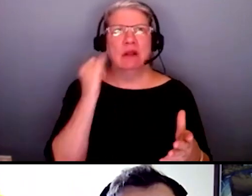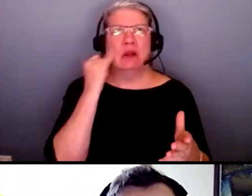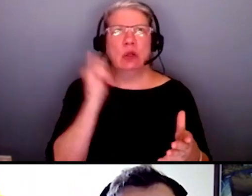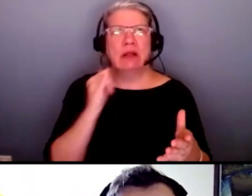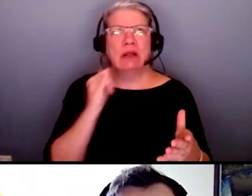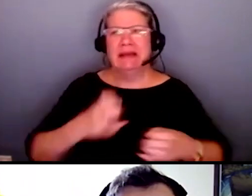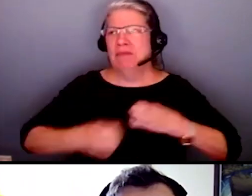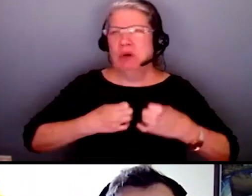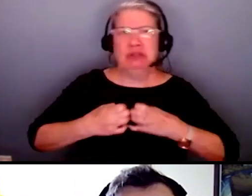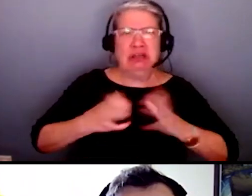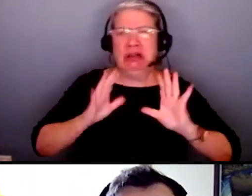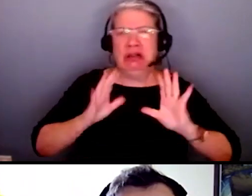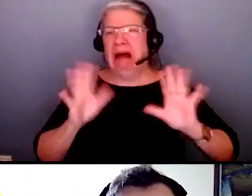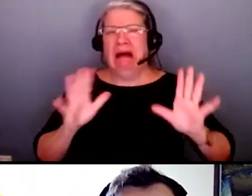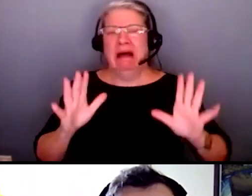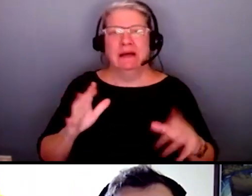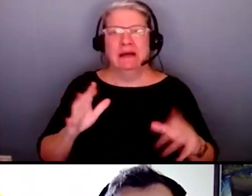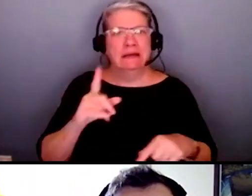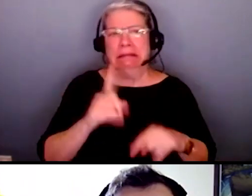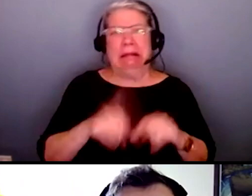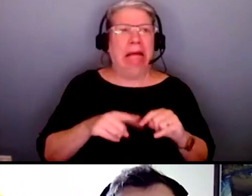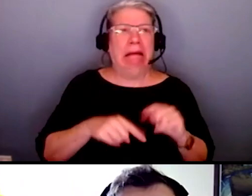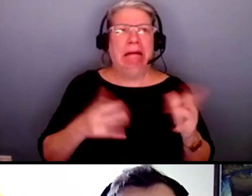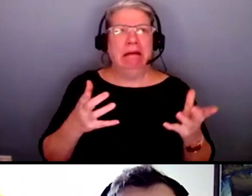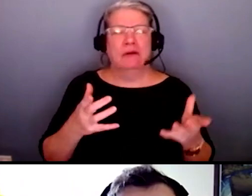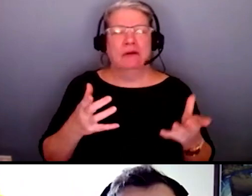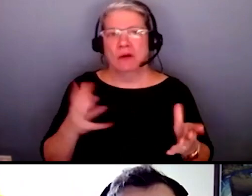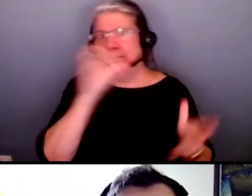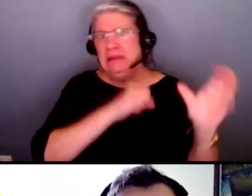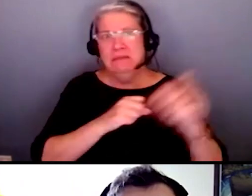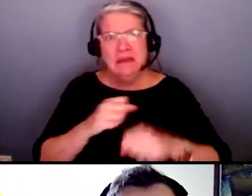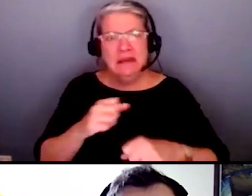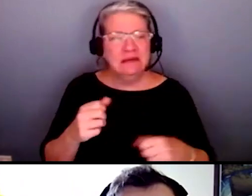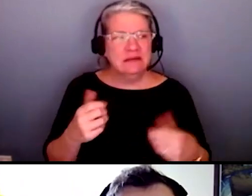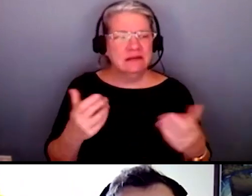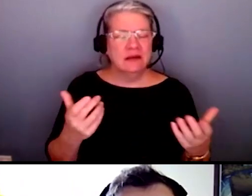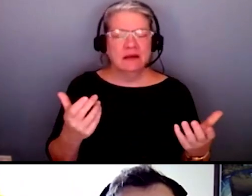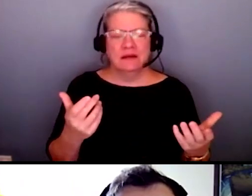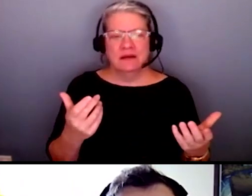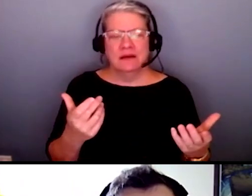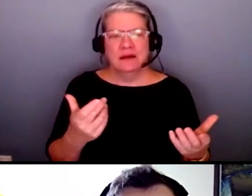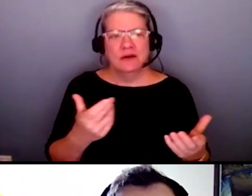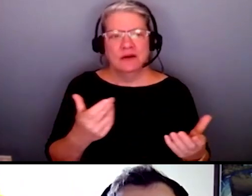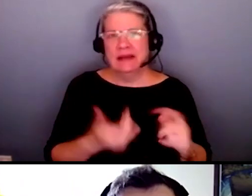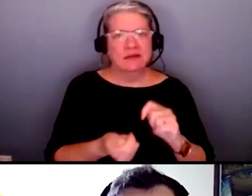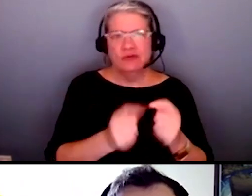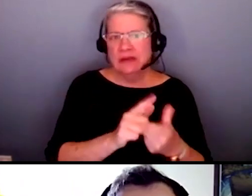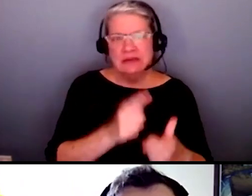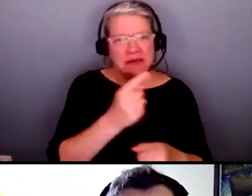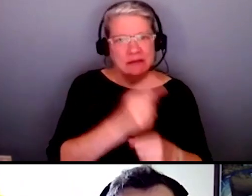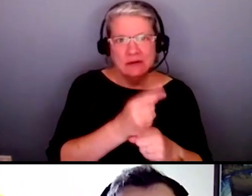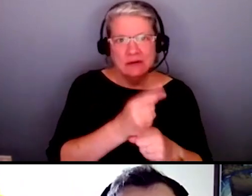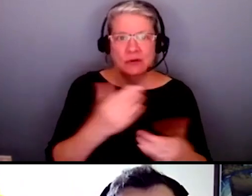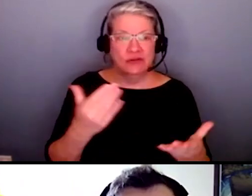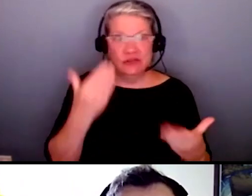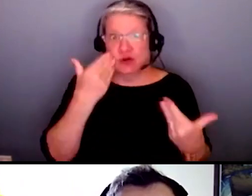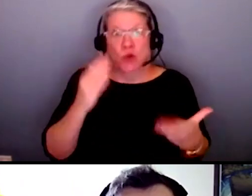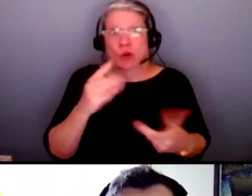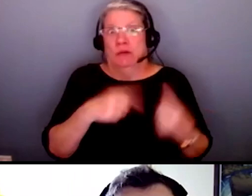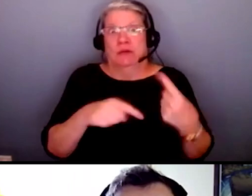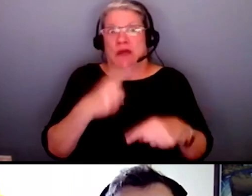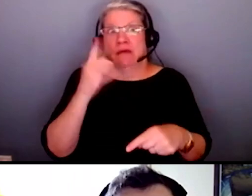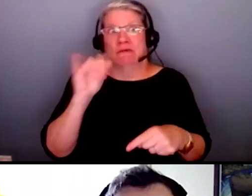emotionally invested to be able to translate appropriately or may not have all the words that a